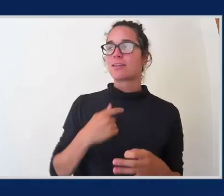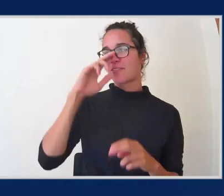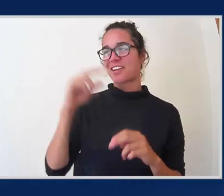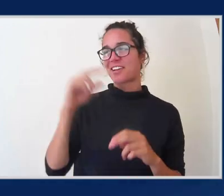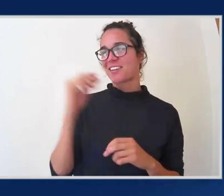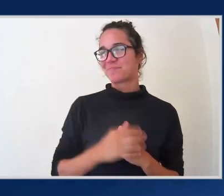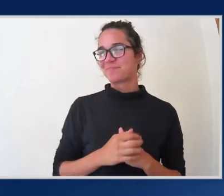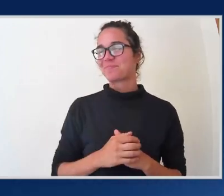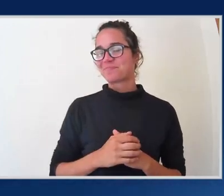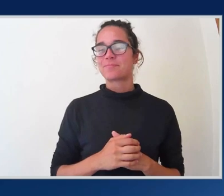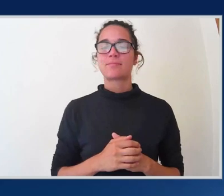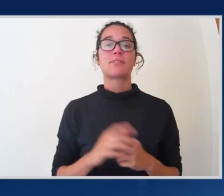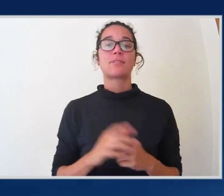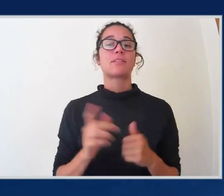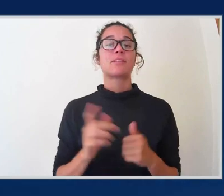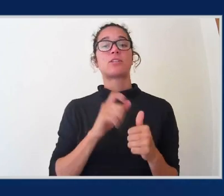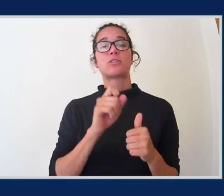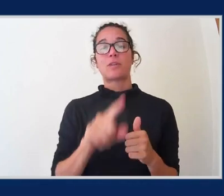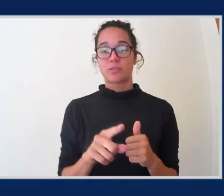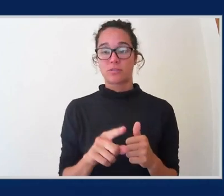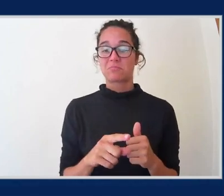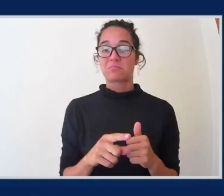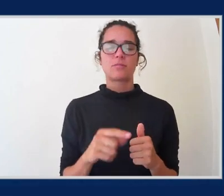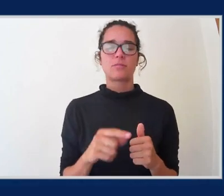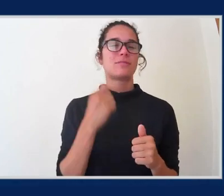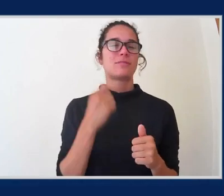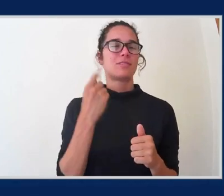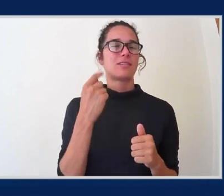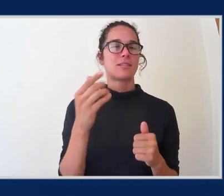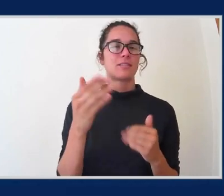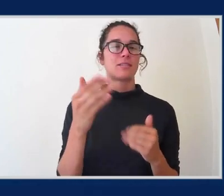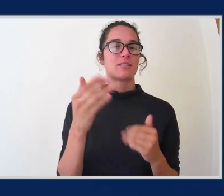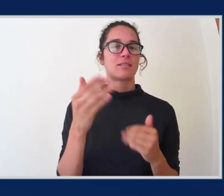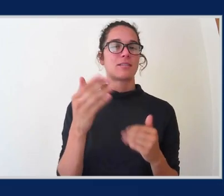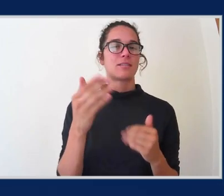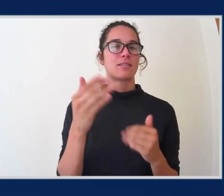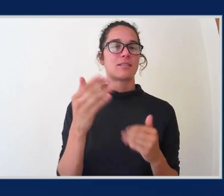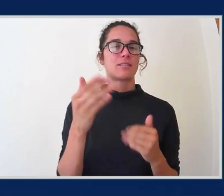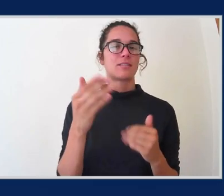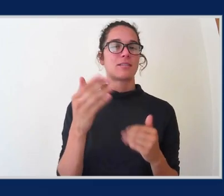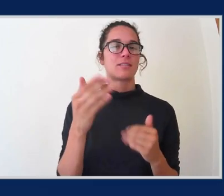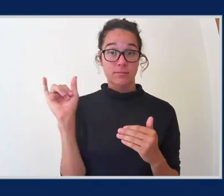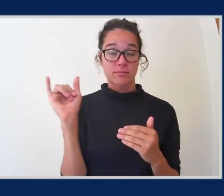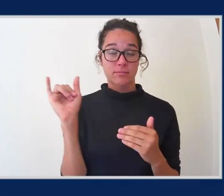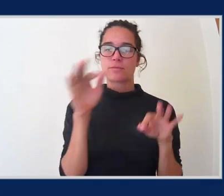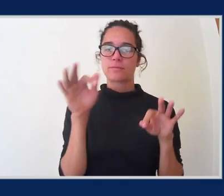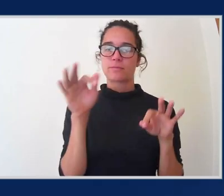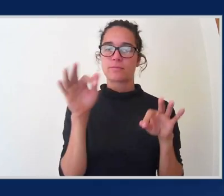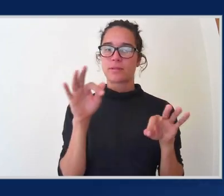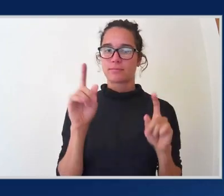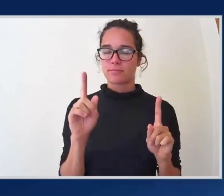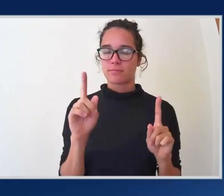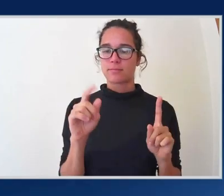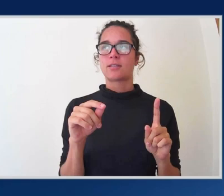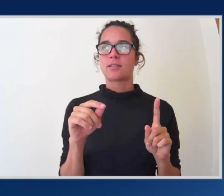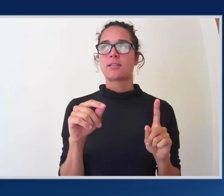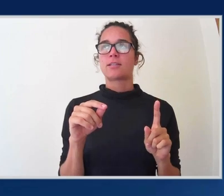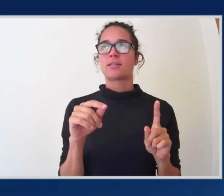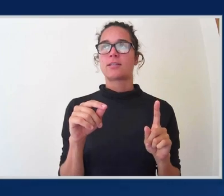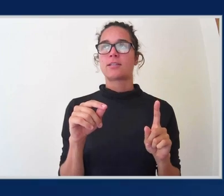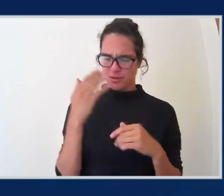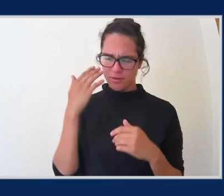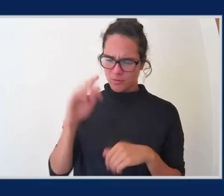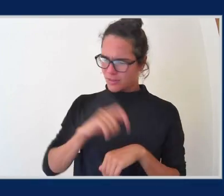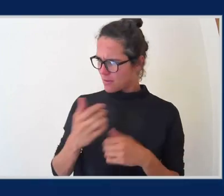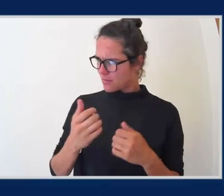how we're going to go about the next moments we have together. I say moments because I can't see the time. I mean, we have 12 minutes. have 12